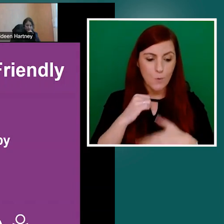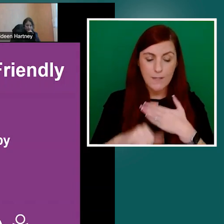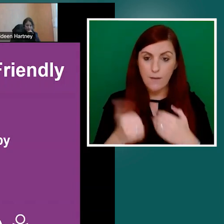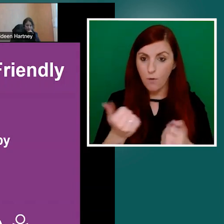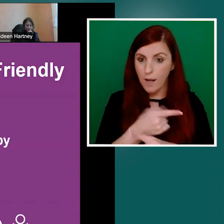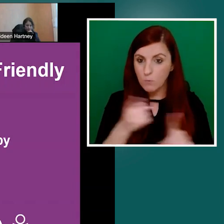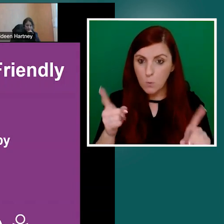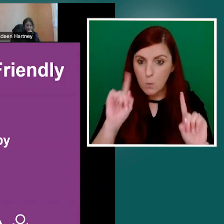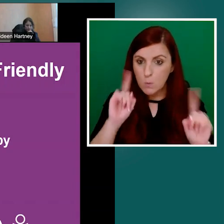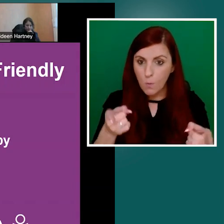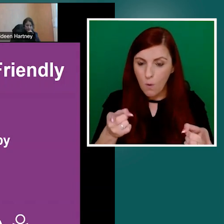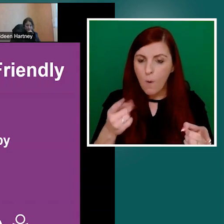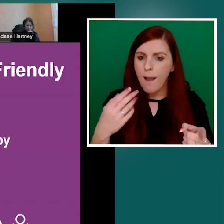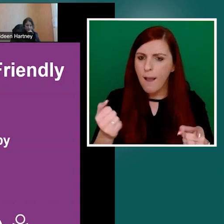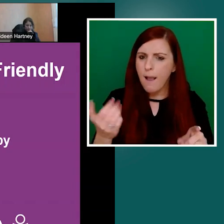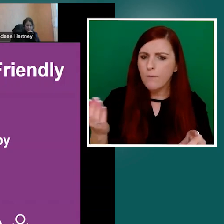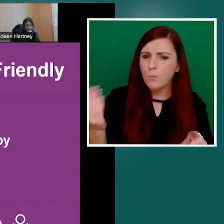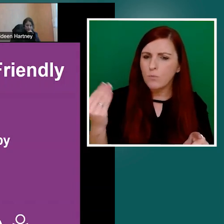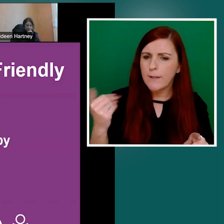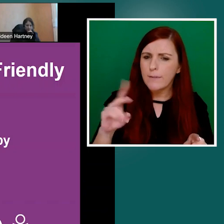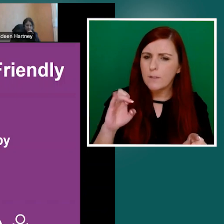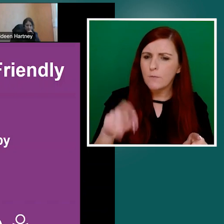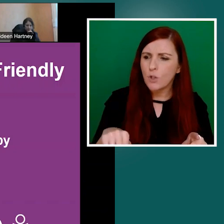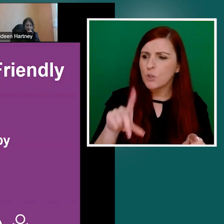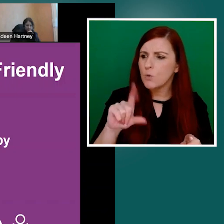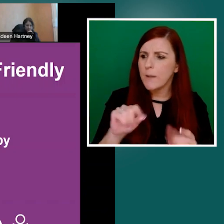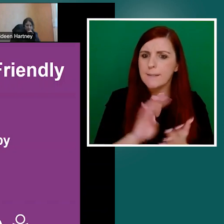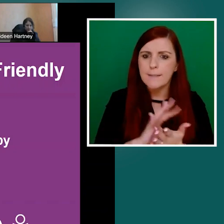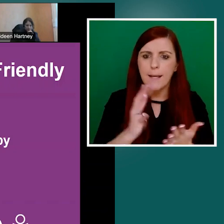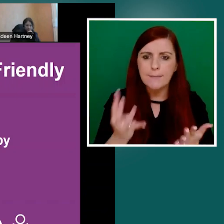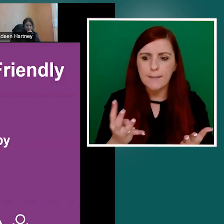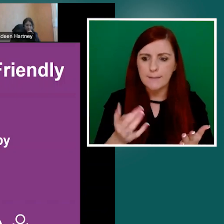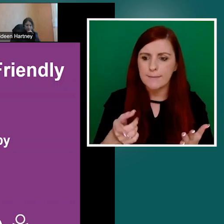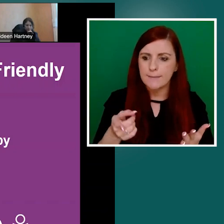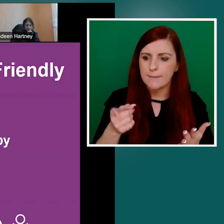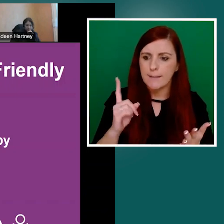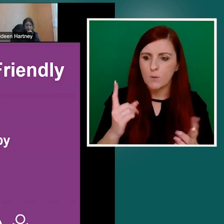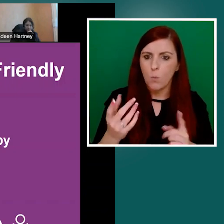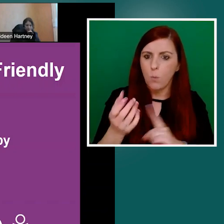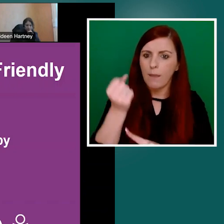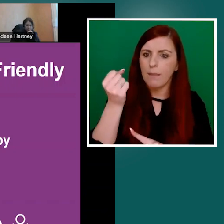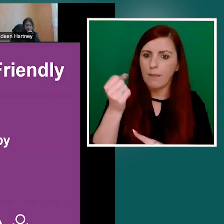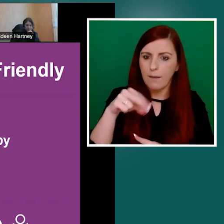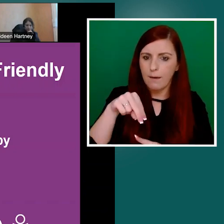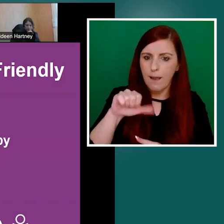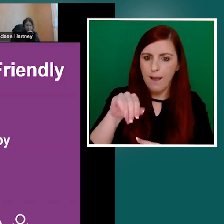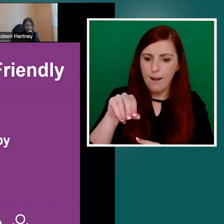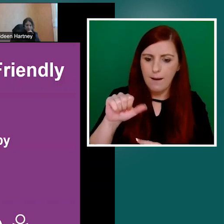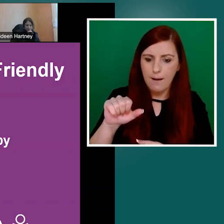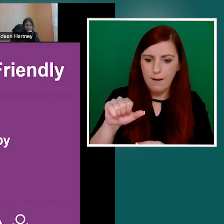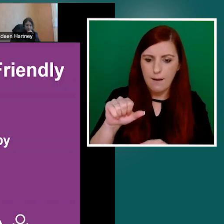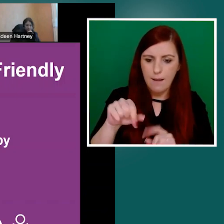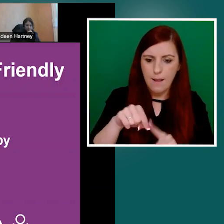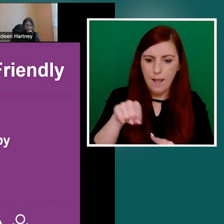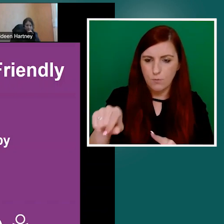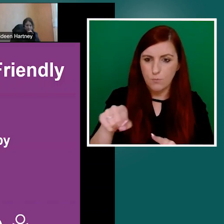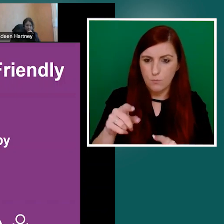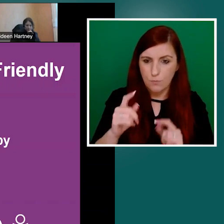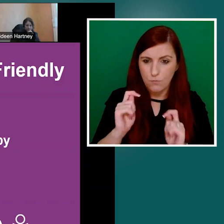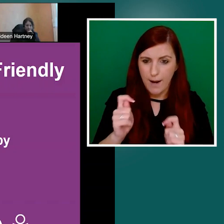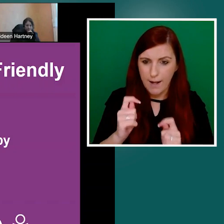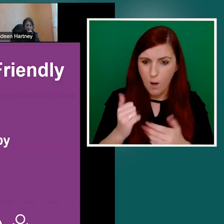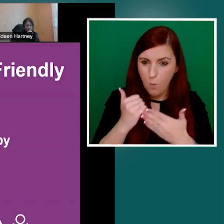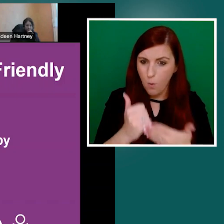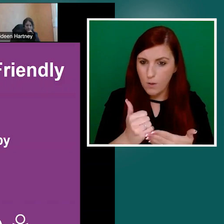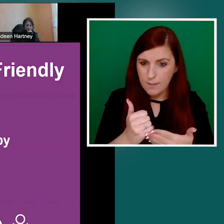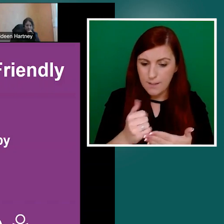win the NALA Mason, Hayes and Curran plain English award. So let's see what awards this this toolkit will scoop. So